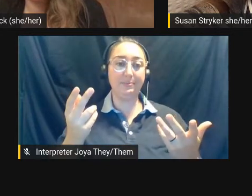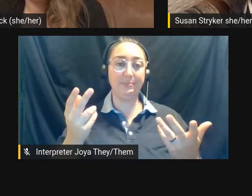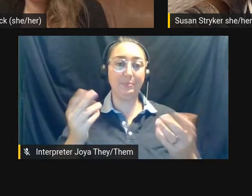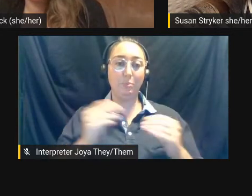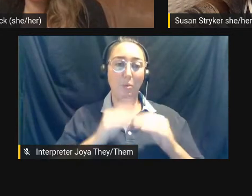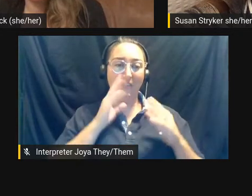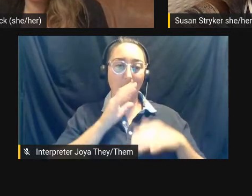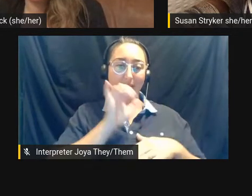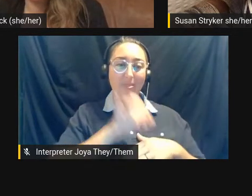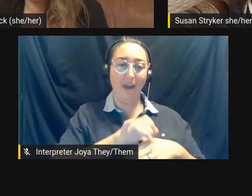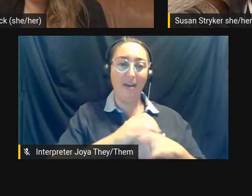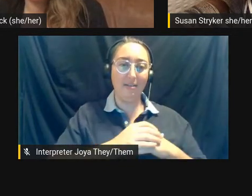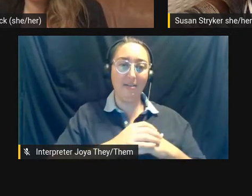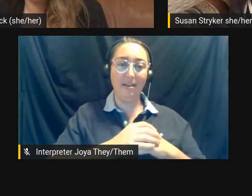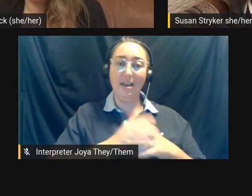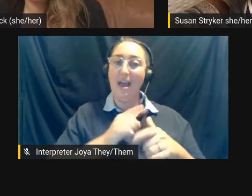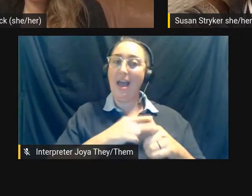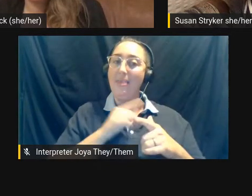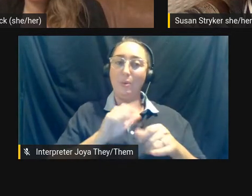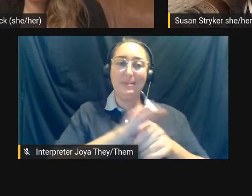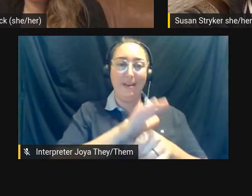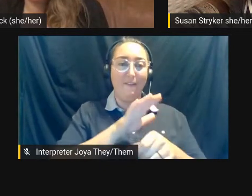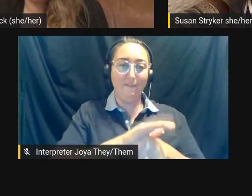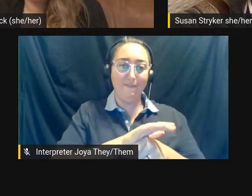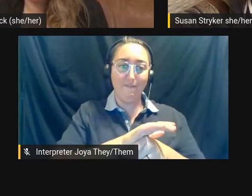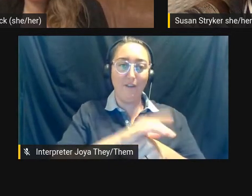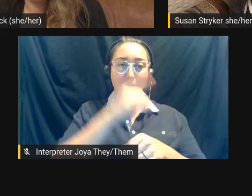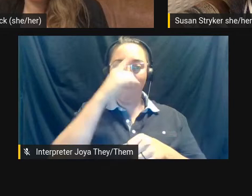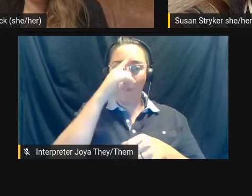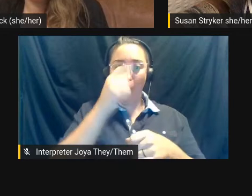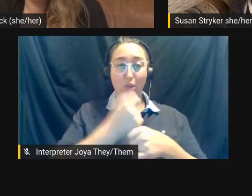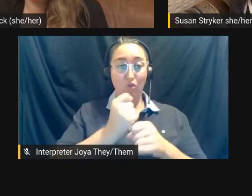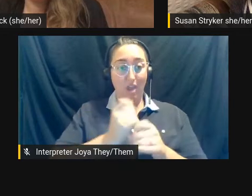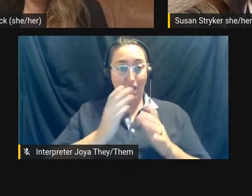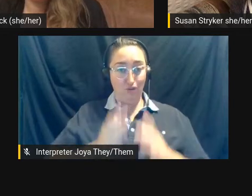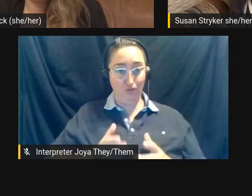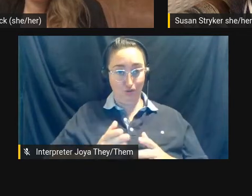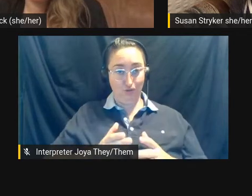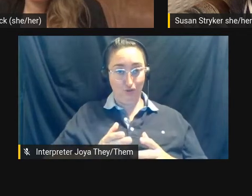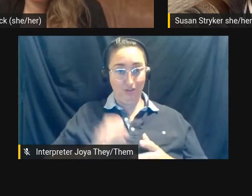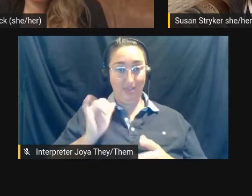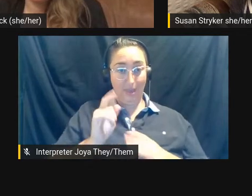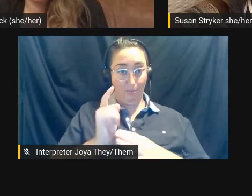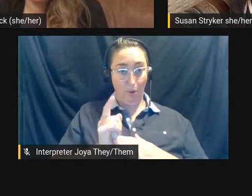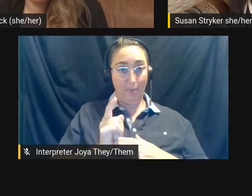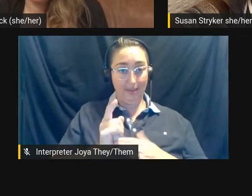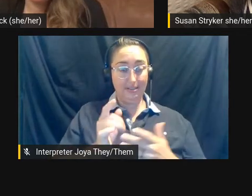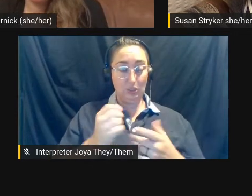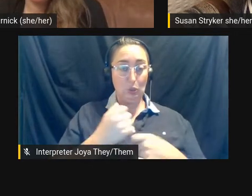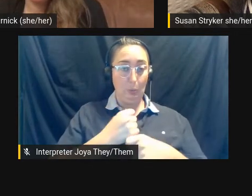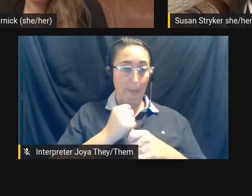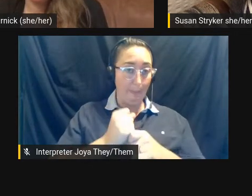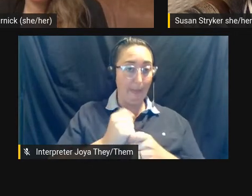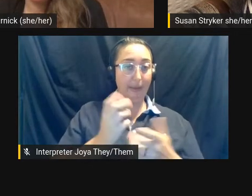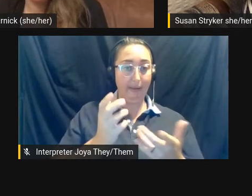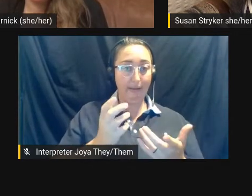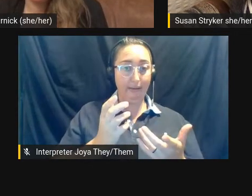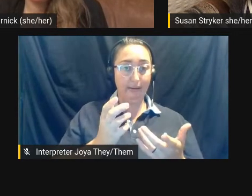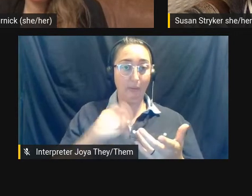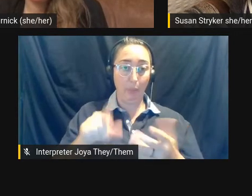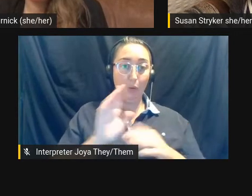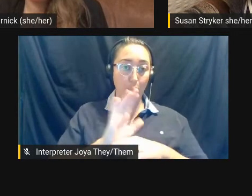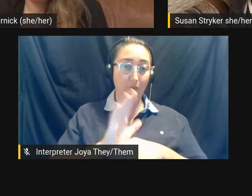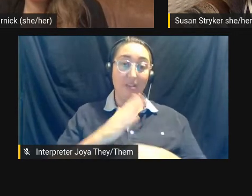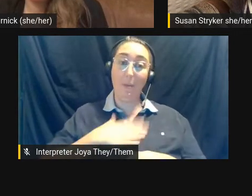And that was enough for the creators in those moments, in my opinion.